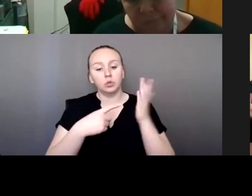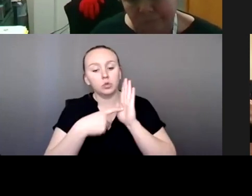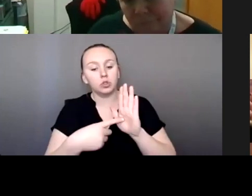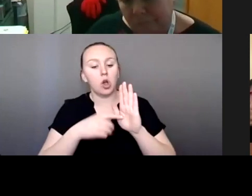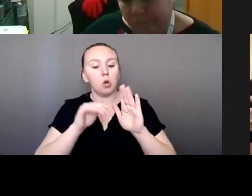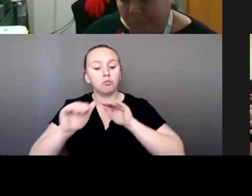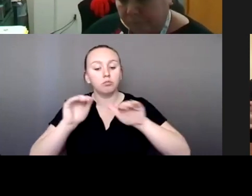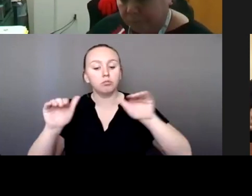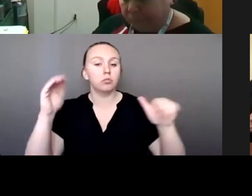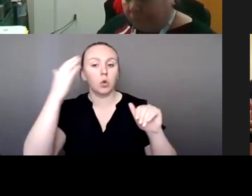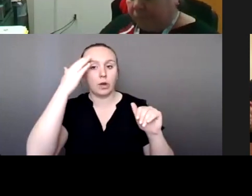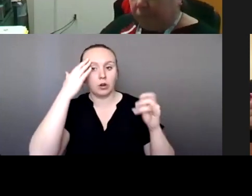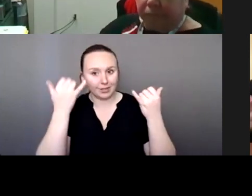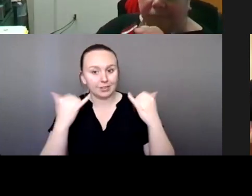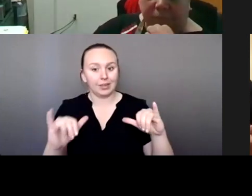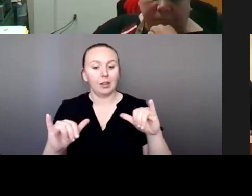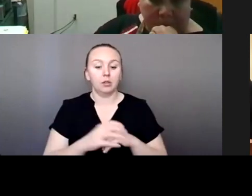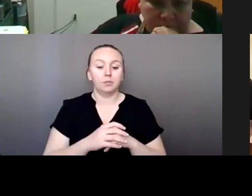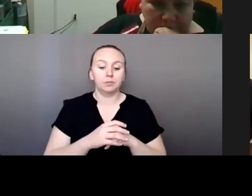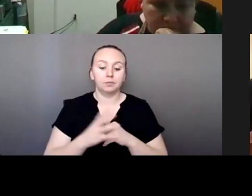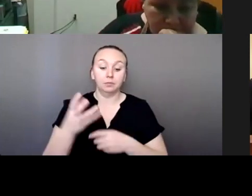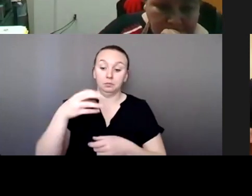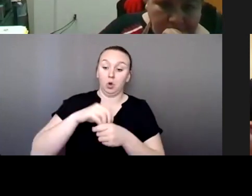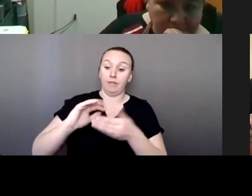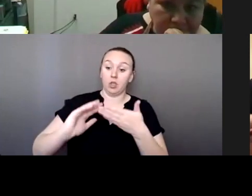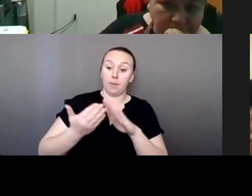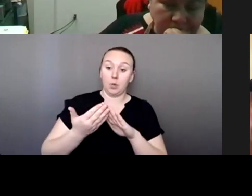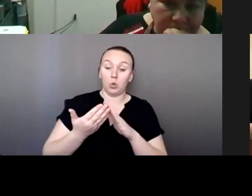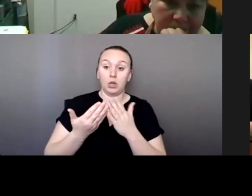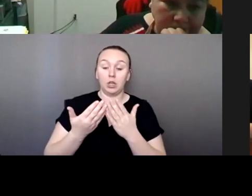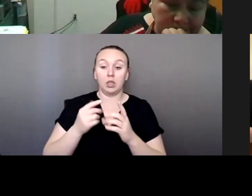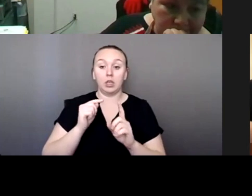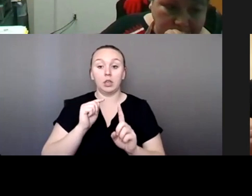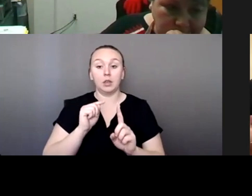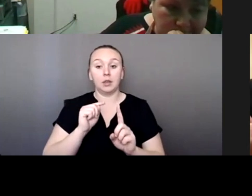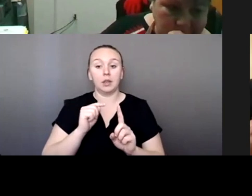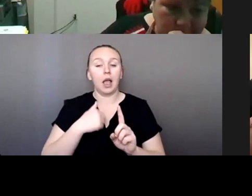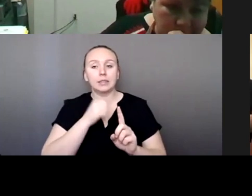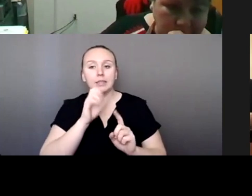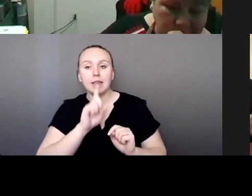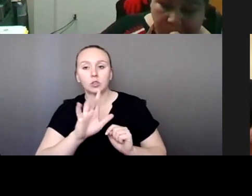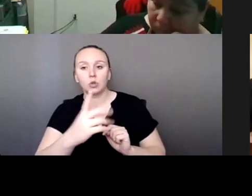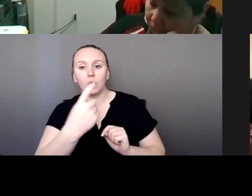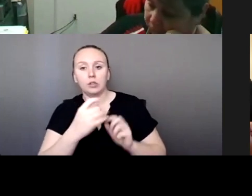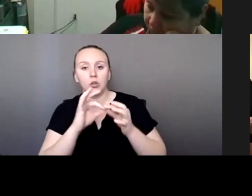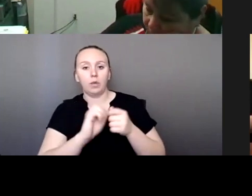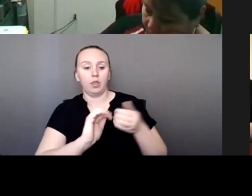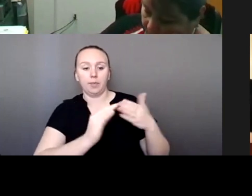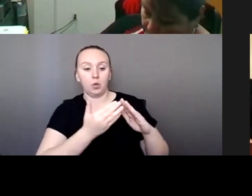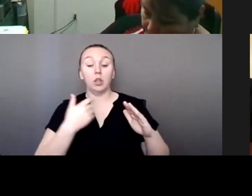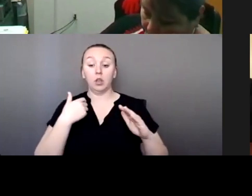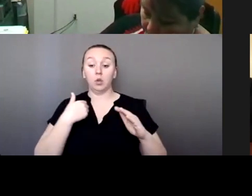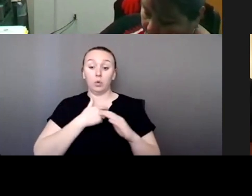um, part of that community question was, um, I didn't really answer it. We're a, um, recovery group